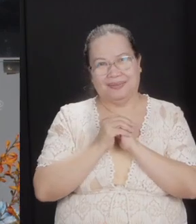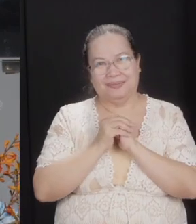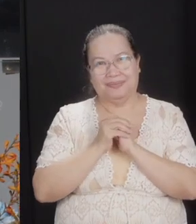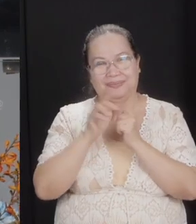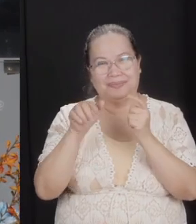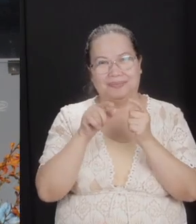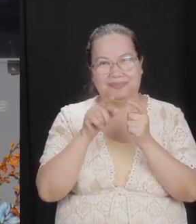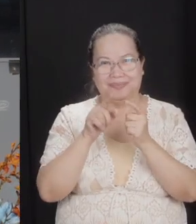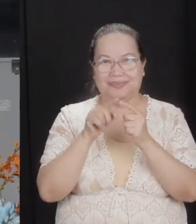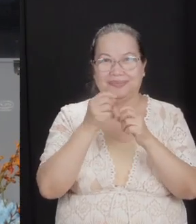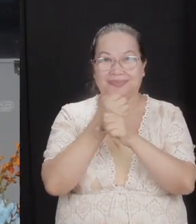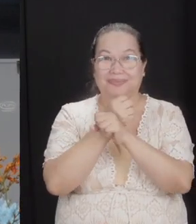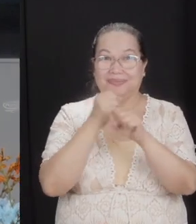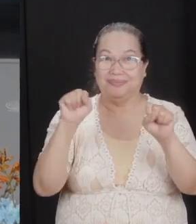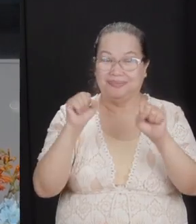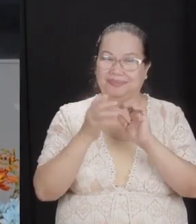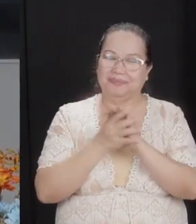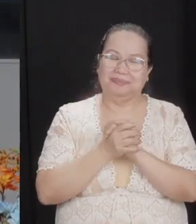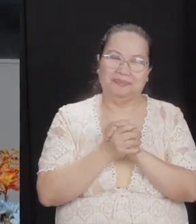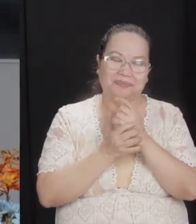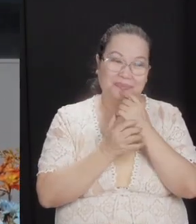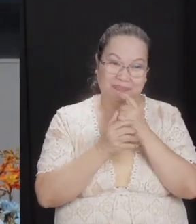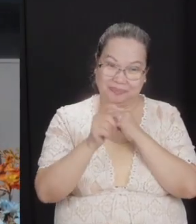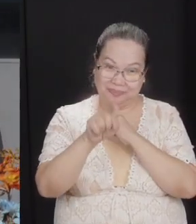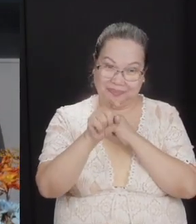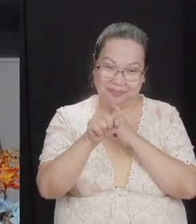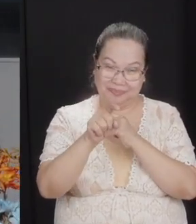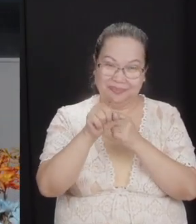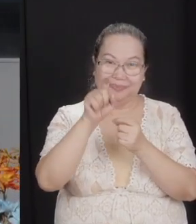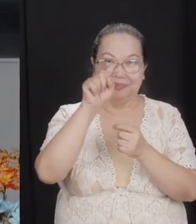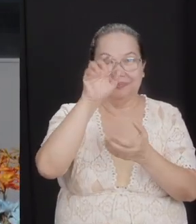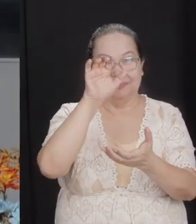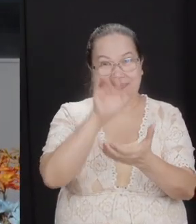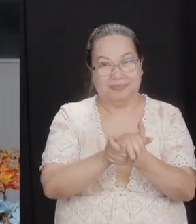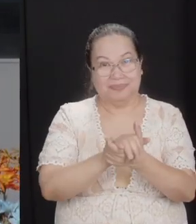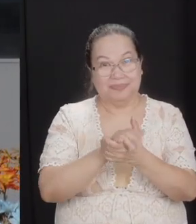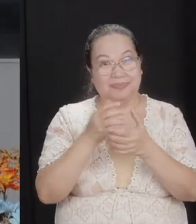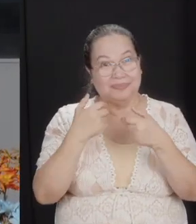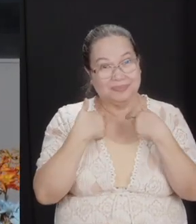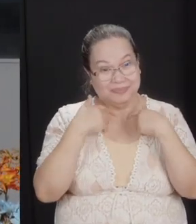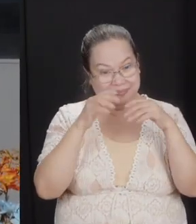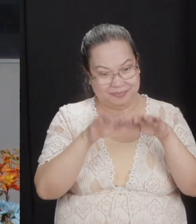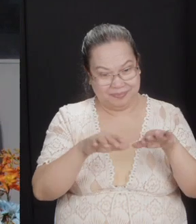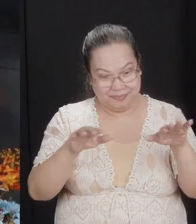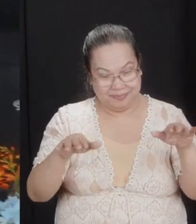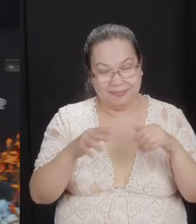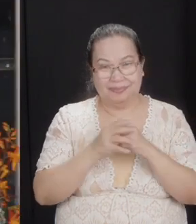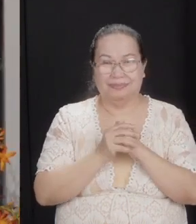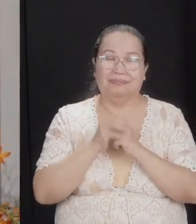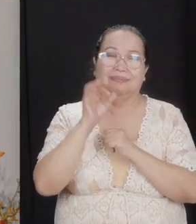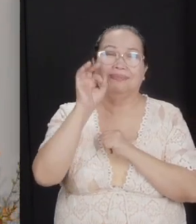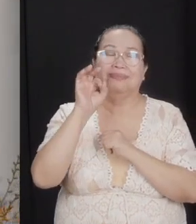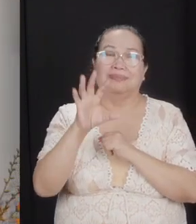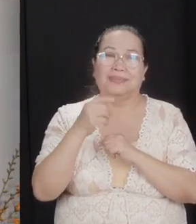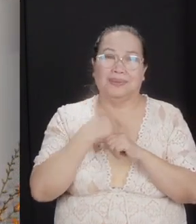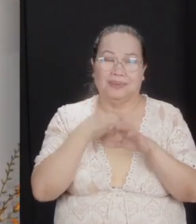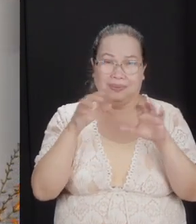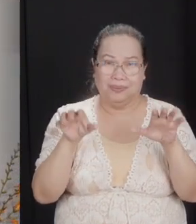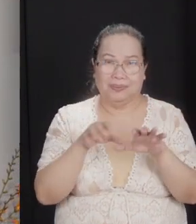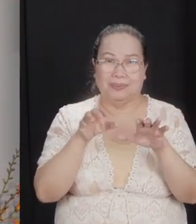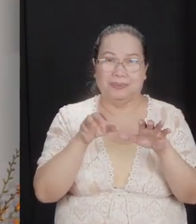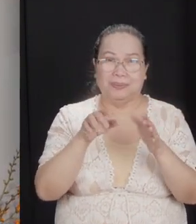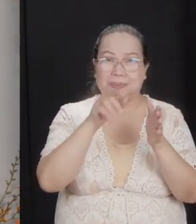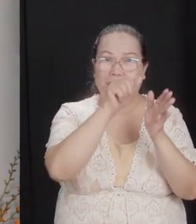when they got saved, I told them, you need to get married because you have kids already. I said, Pastor, I'm working on